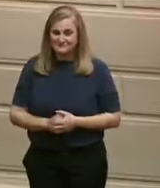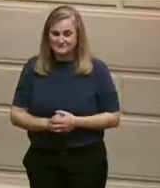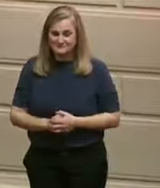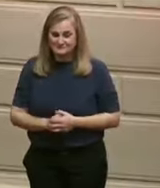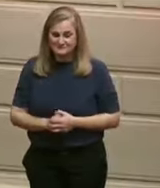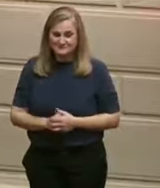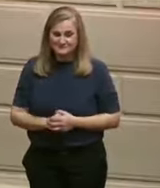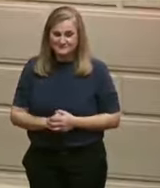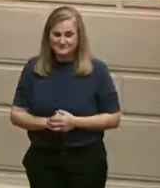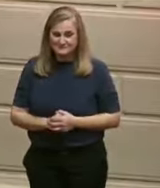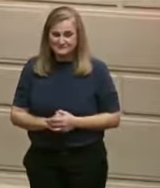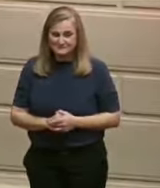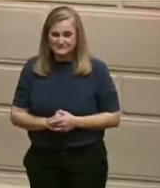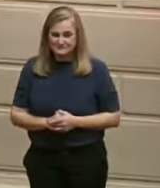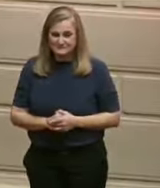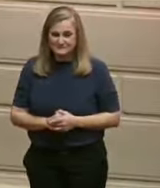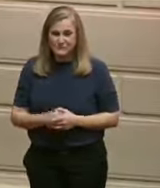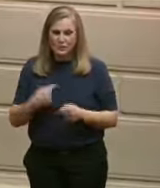Thank you doctor.